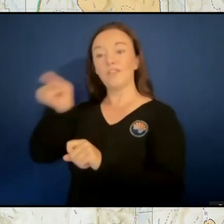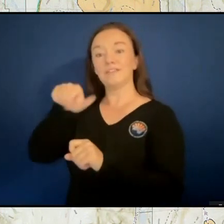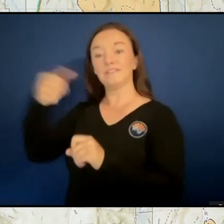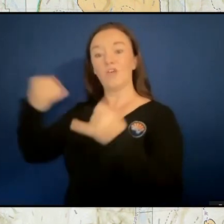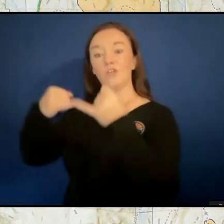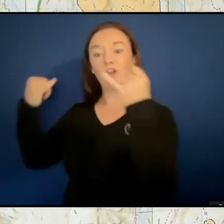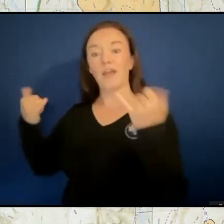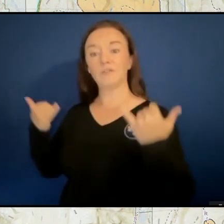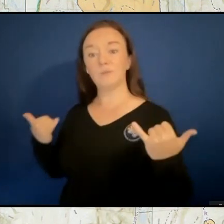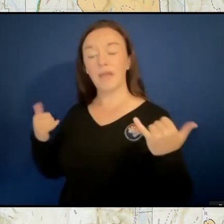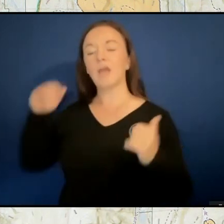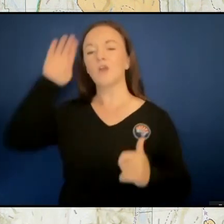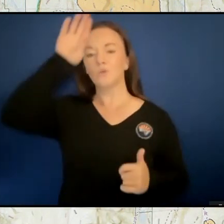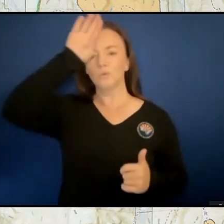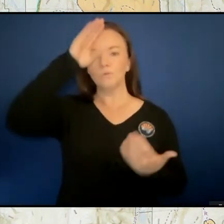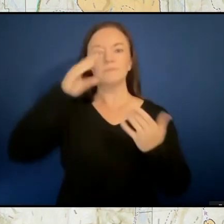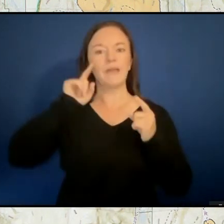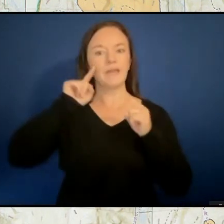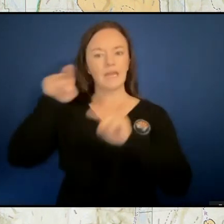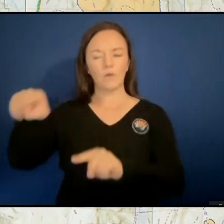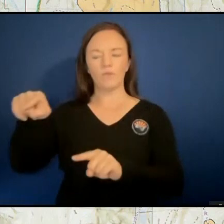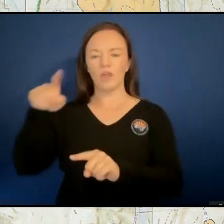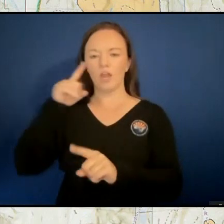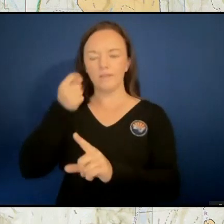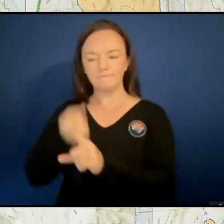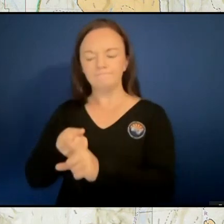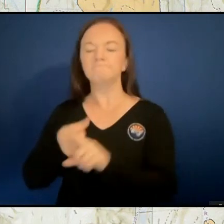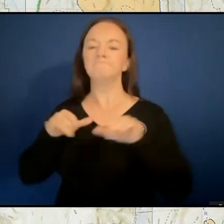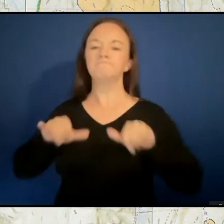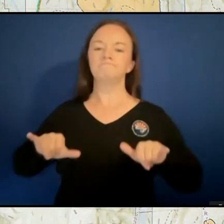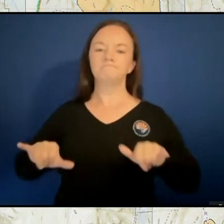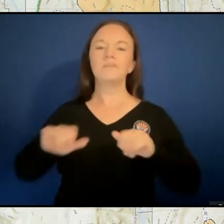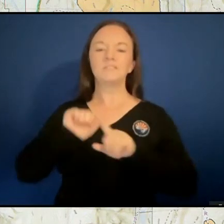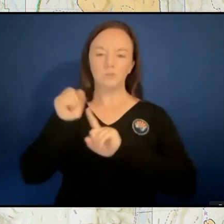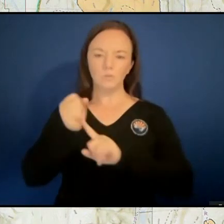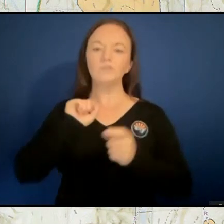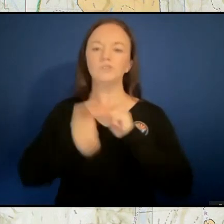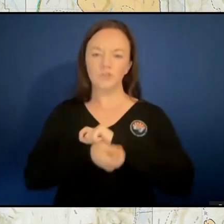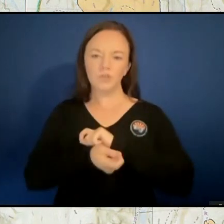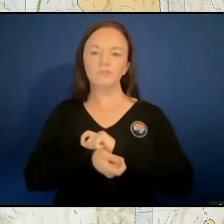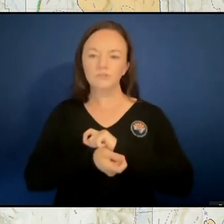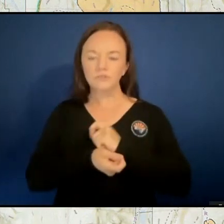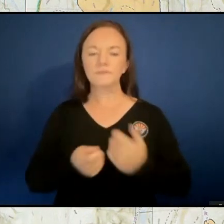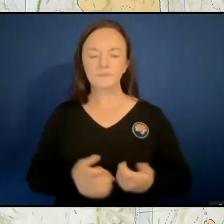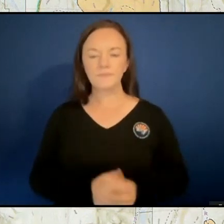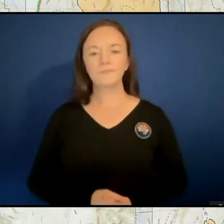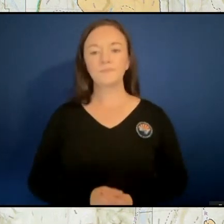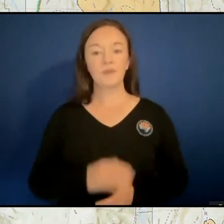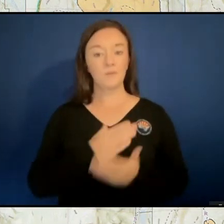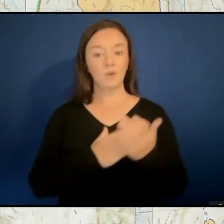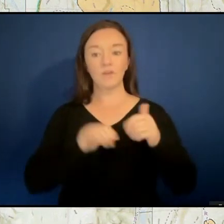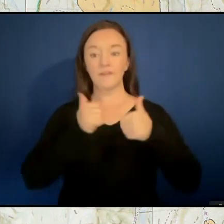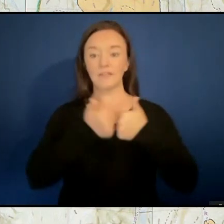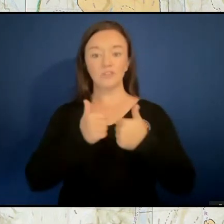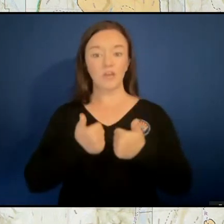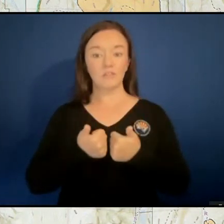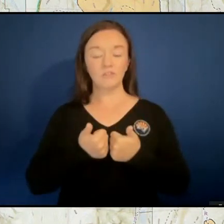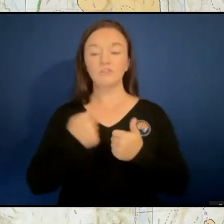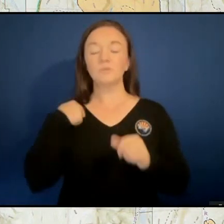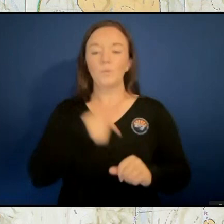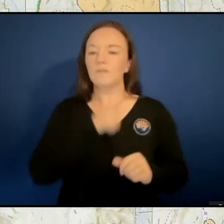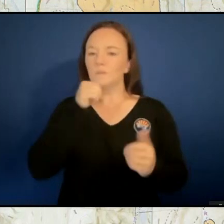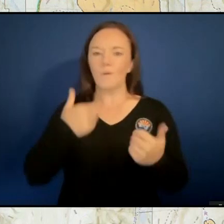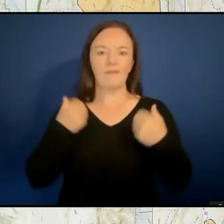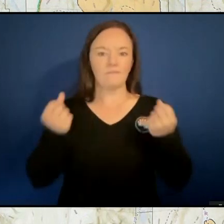crews could get out there and find a totally different situation than what we thought. Part of the challenges there is there's, there's not a bunch of rain gauges in this area.